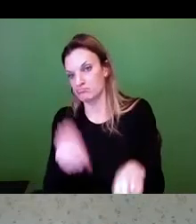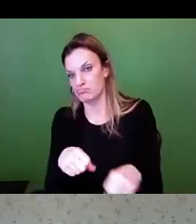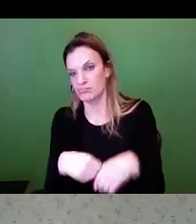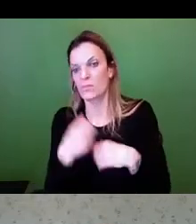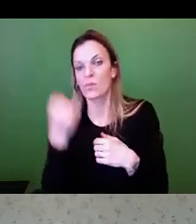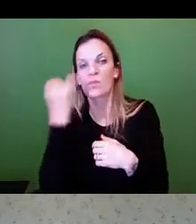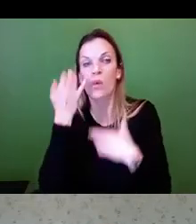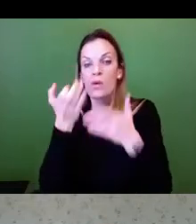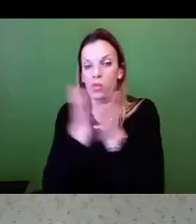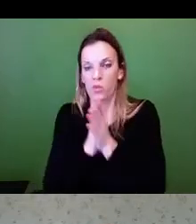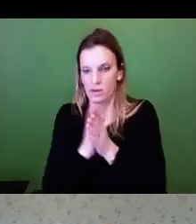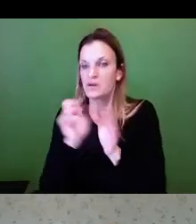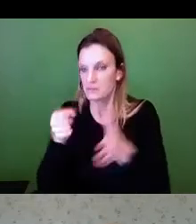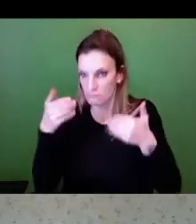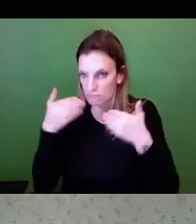Division.